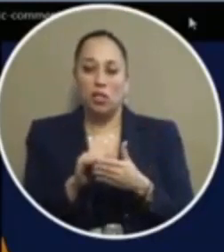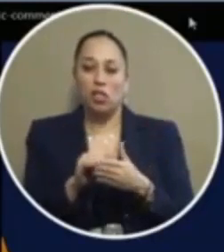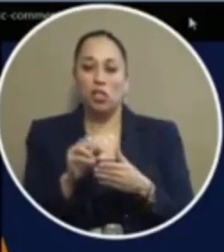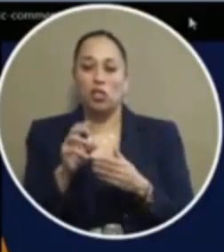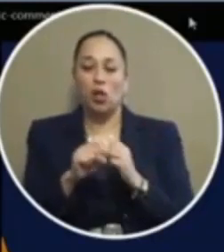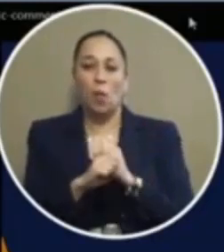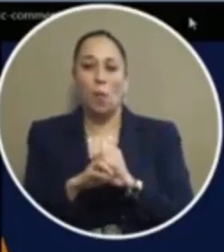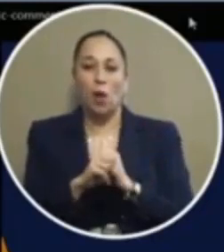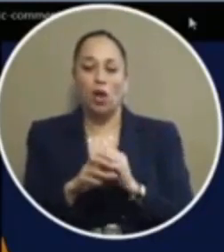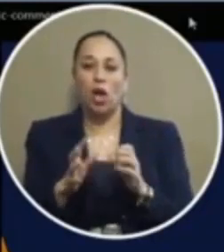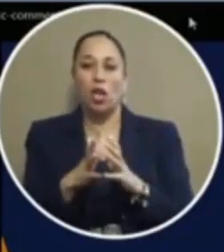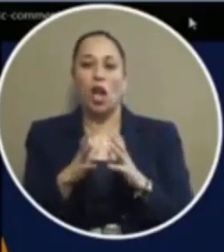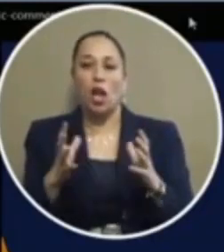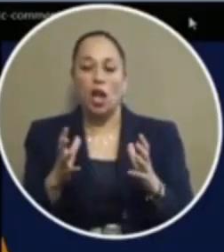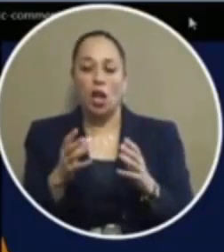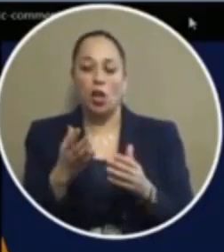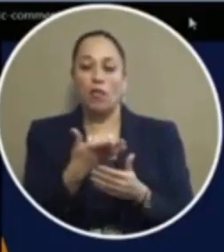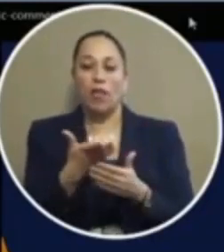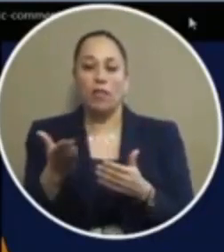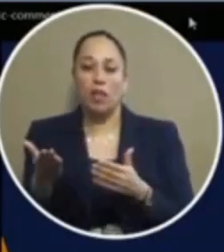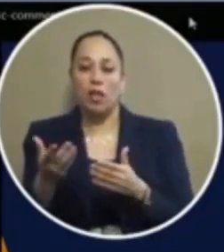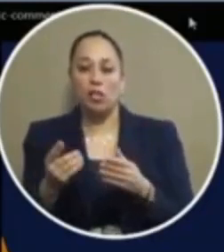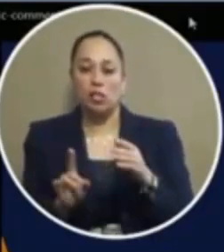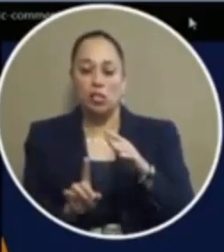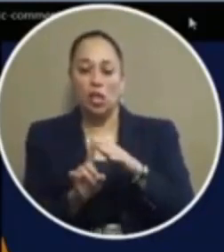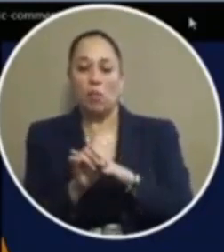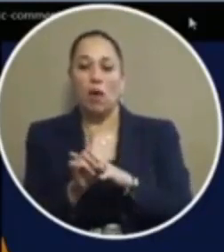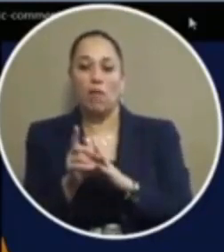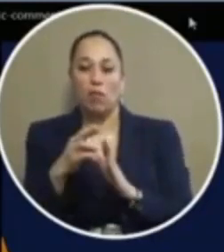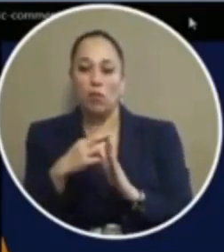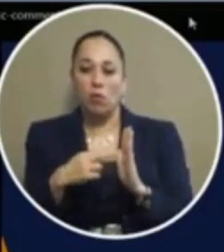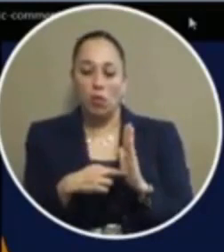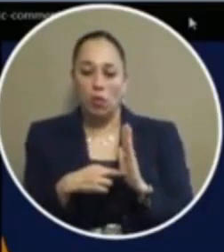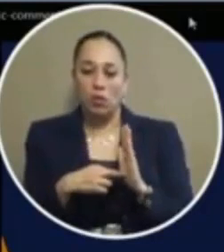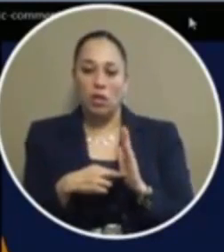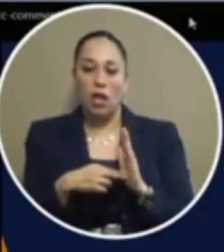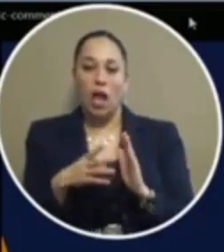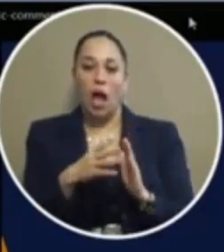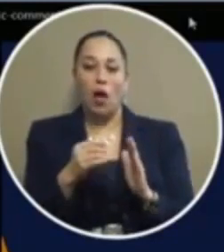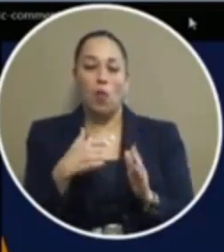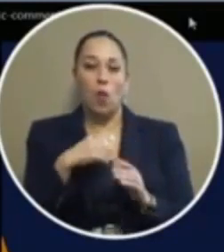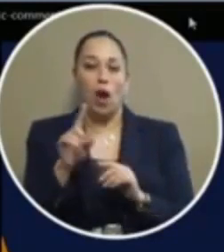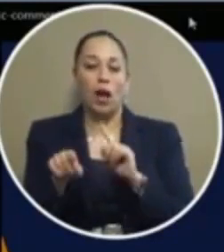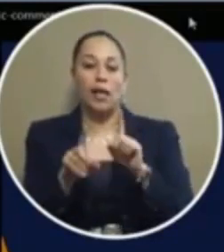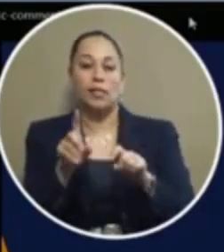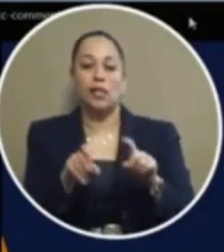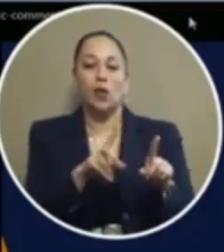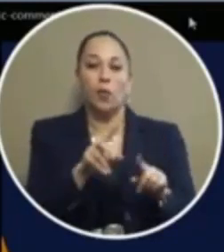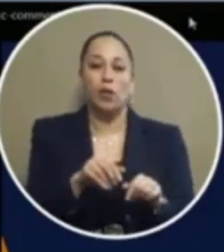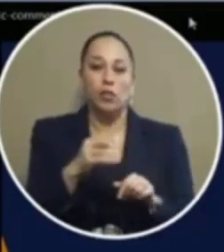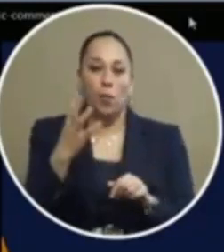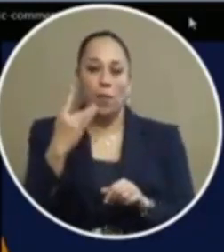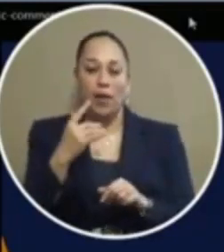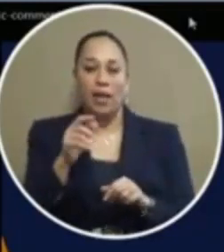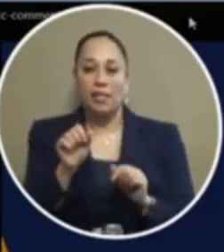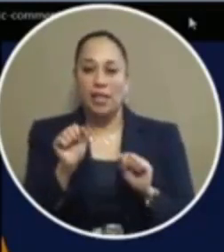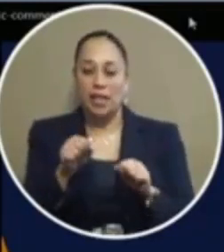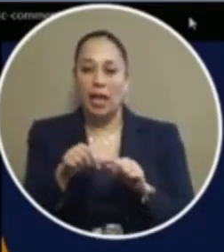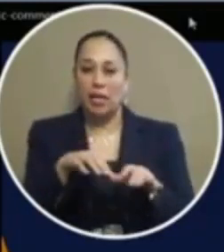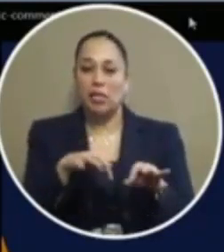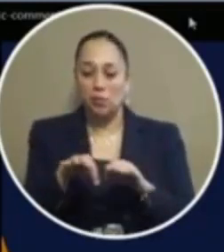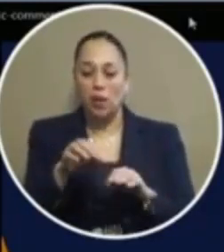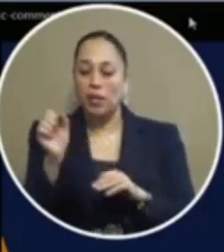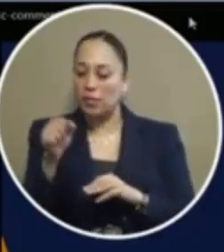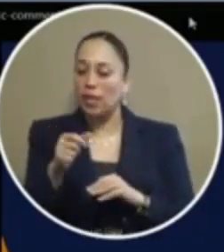cvd alone a lot of the officers came up to our booth and were asking questions because i mean they would explain to us yeah they